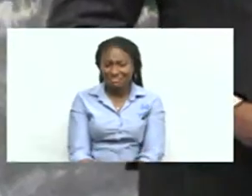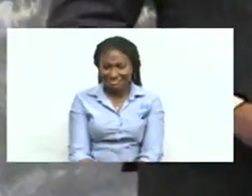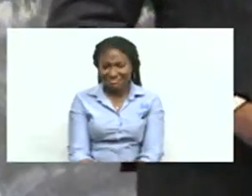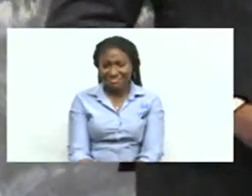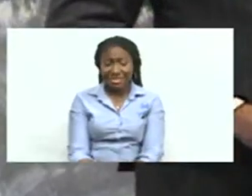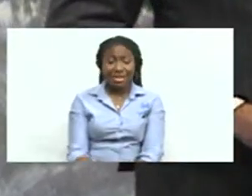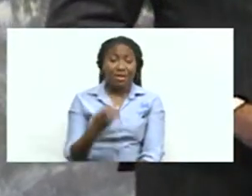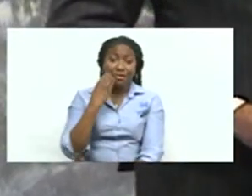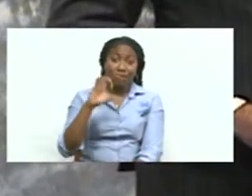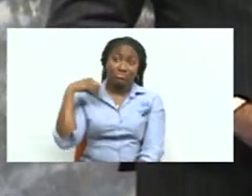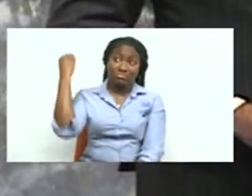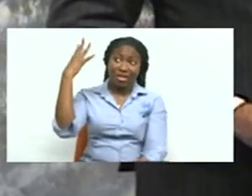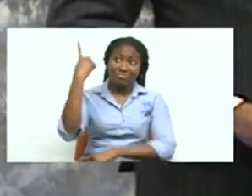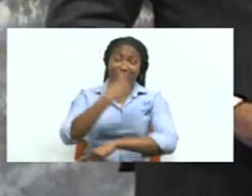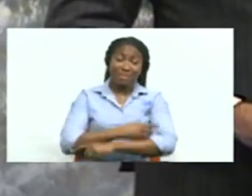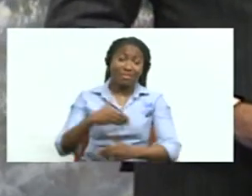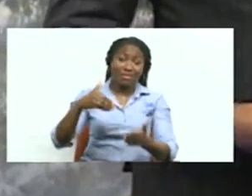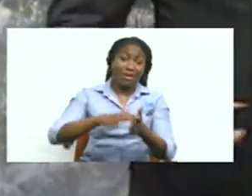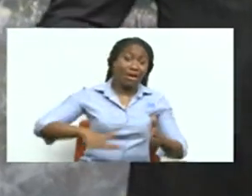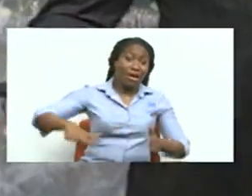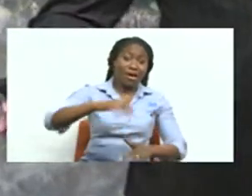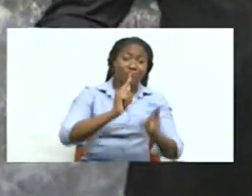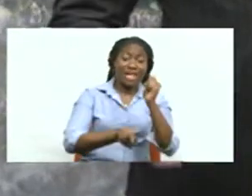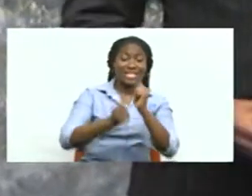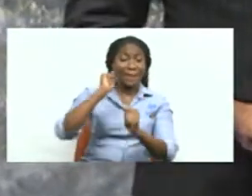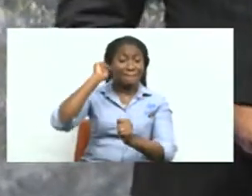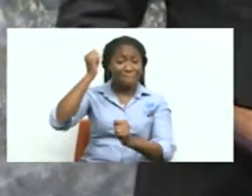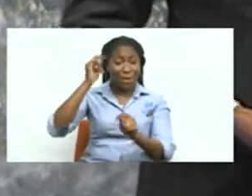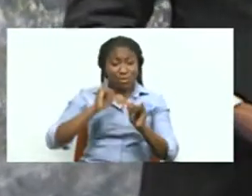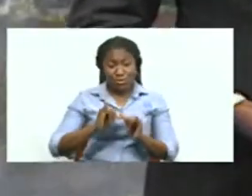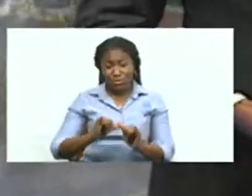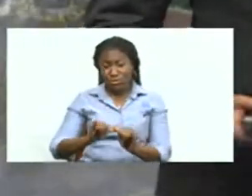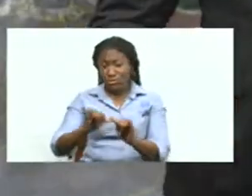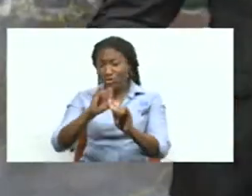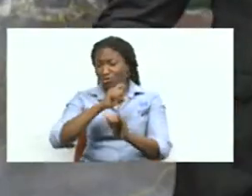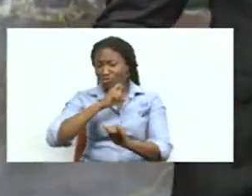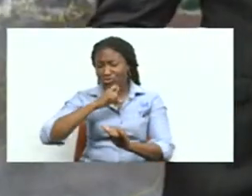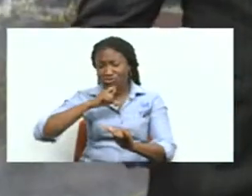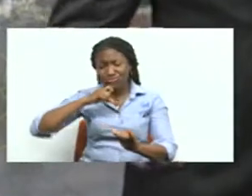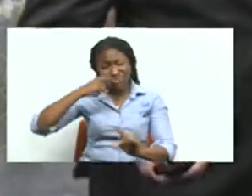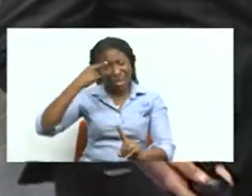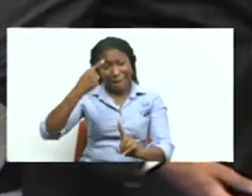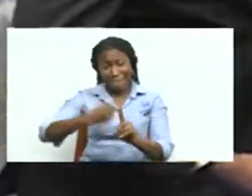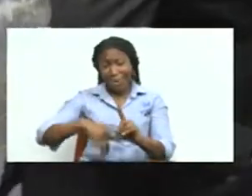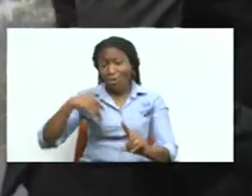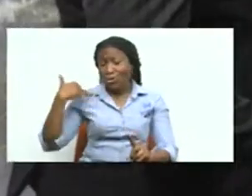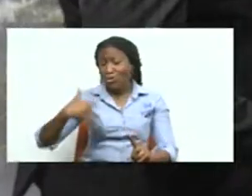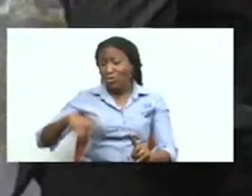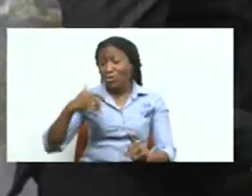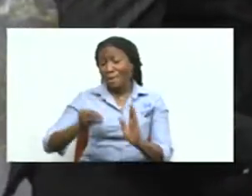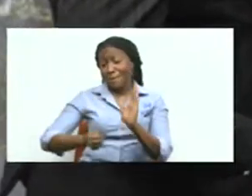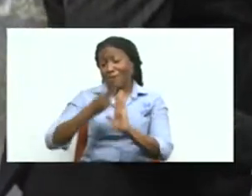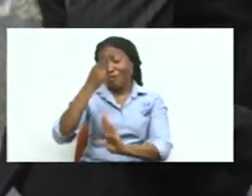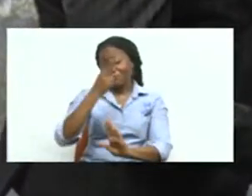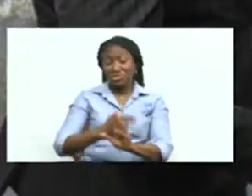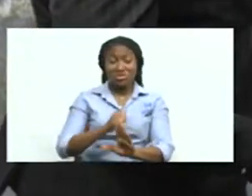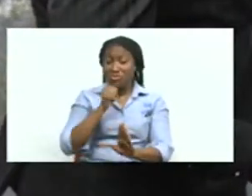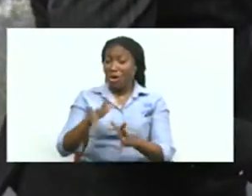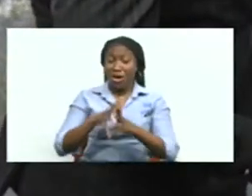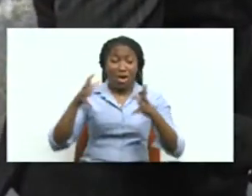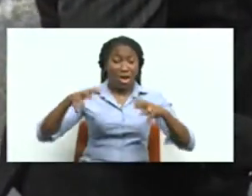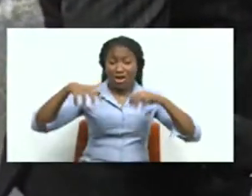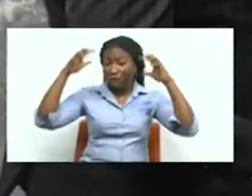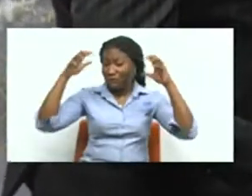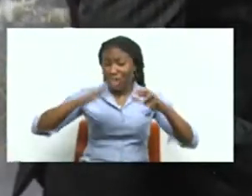Another hot and sunny day across Trinidad and Tobago as we progress through the driest month of the dry season, March. Not a lot of rainfall across